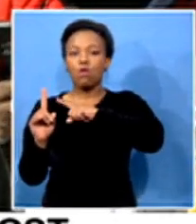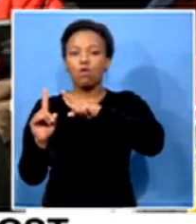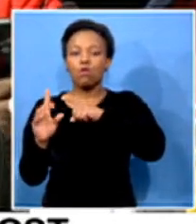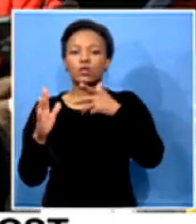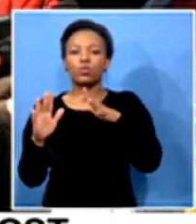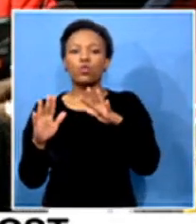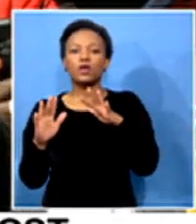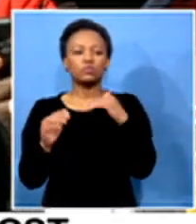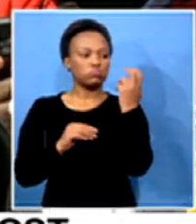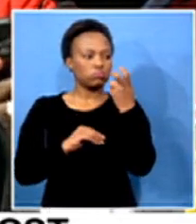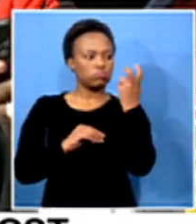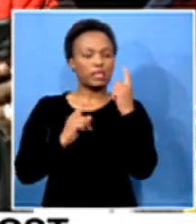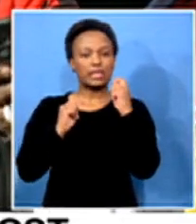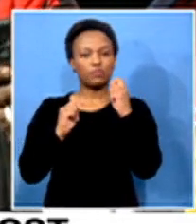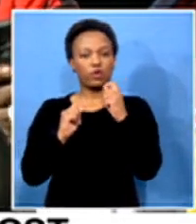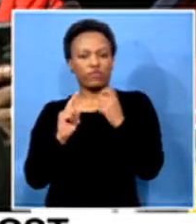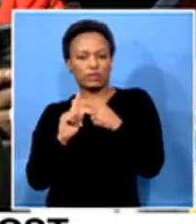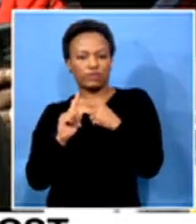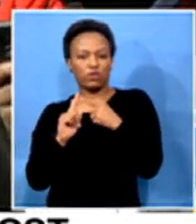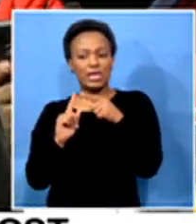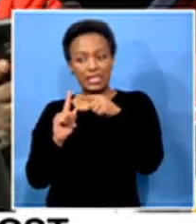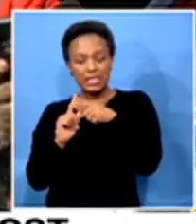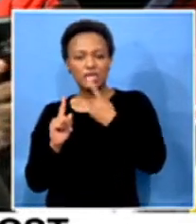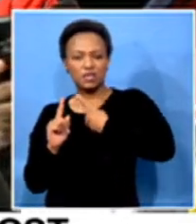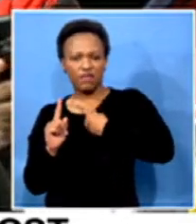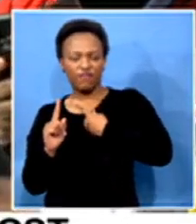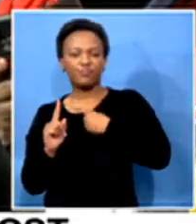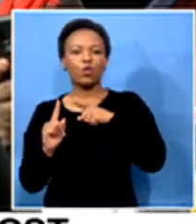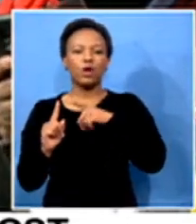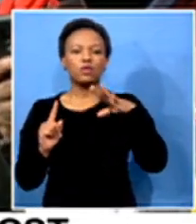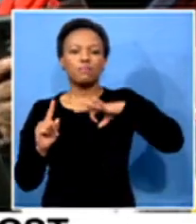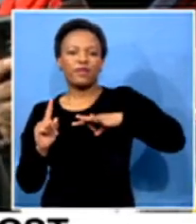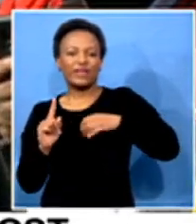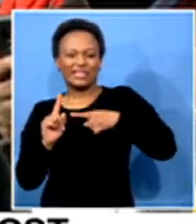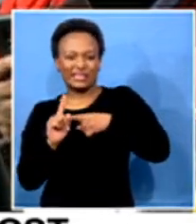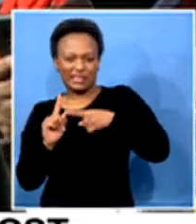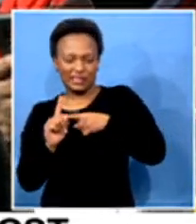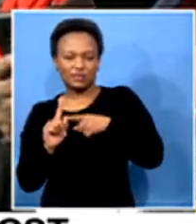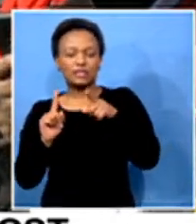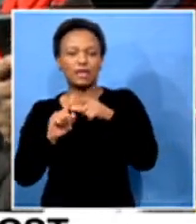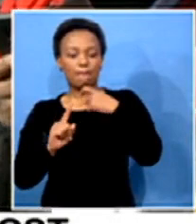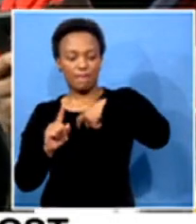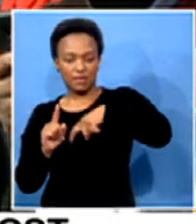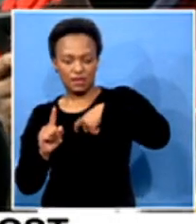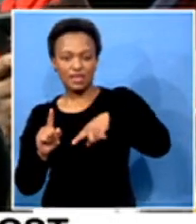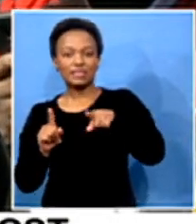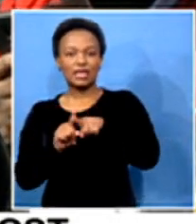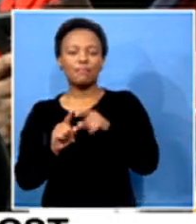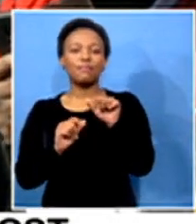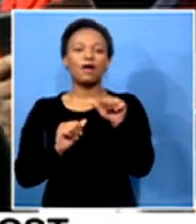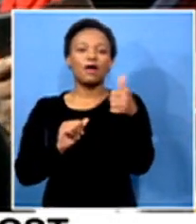transportation for the children, which is going to benefit her, not to mention personally, but in some